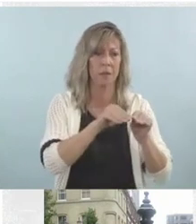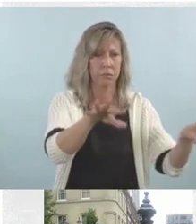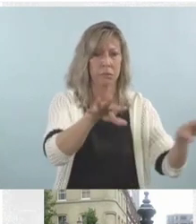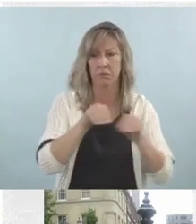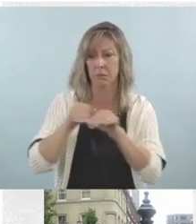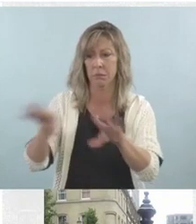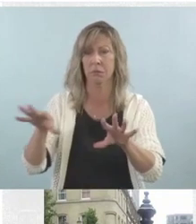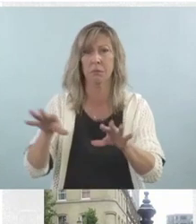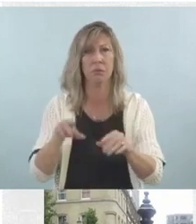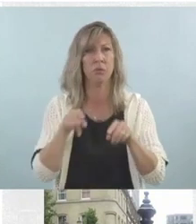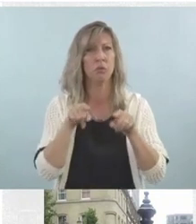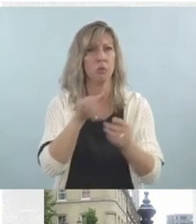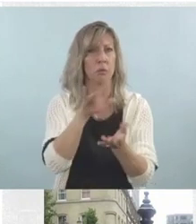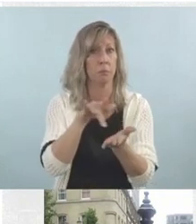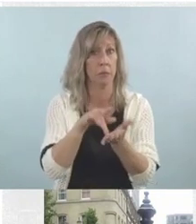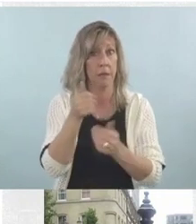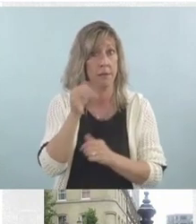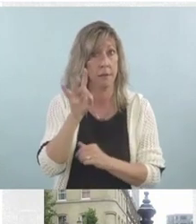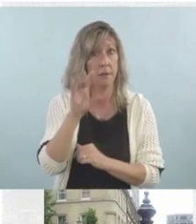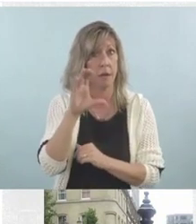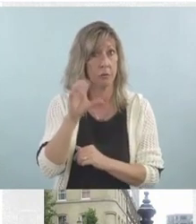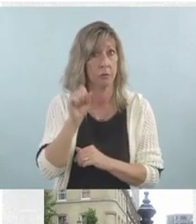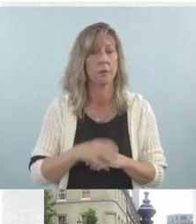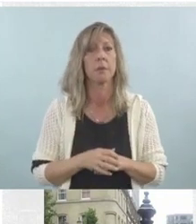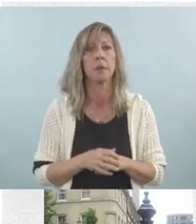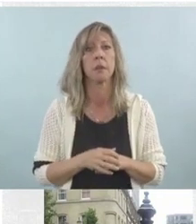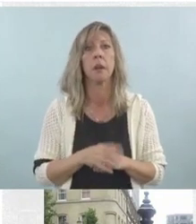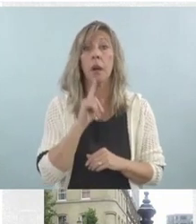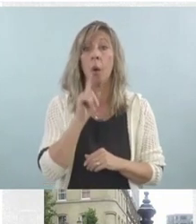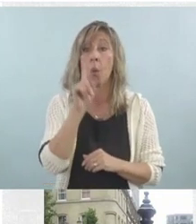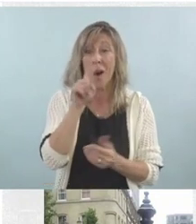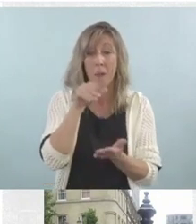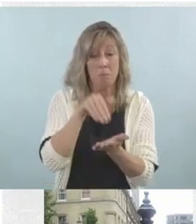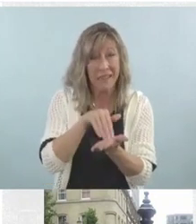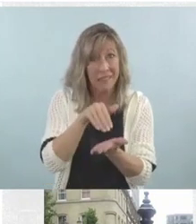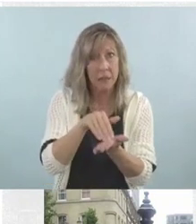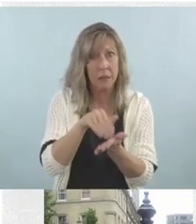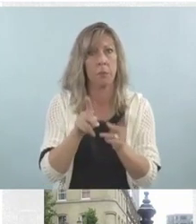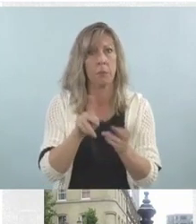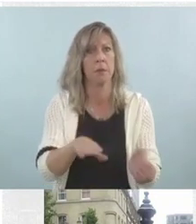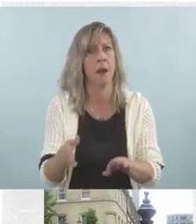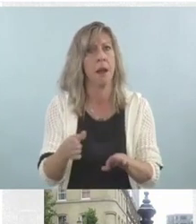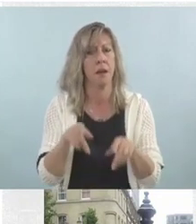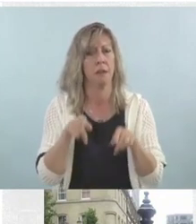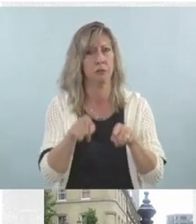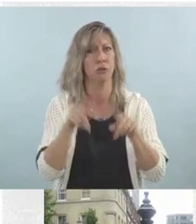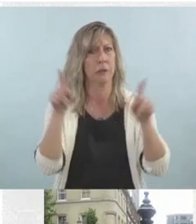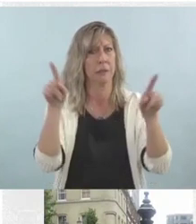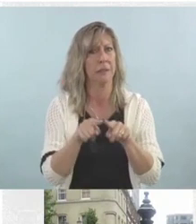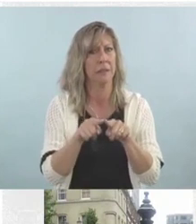Nearly a million people were killed in a pandemic in India during the same time period.